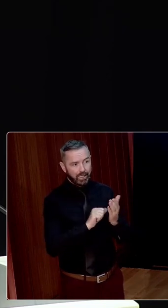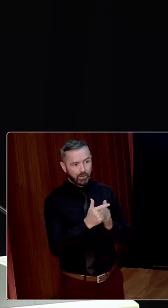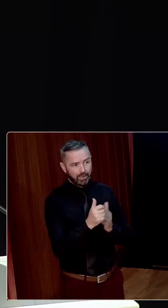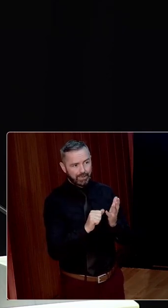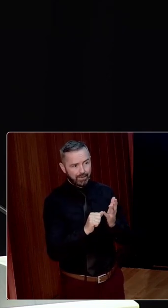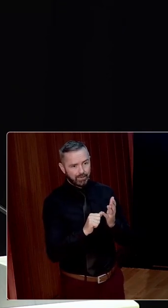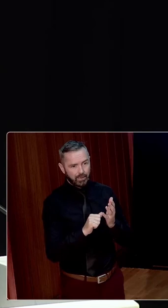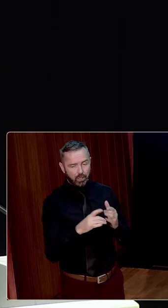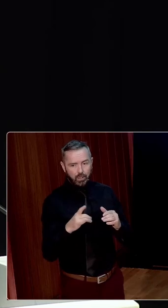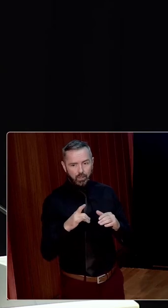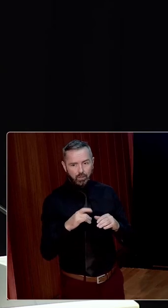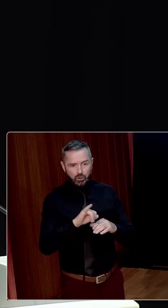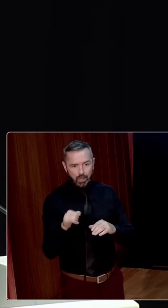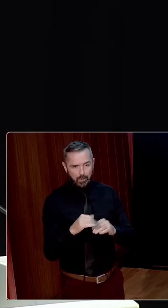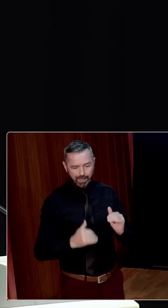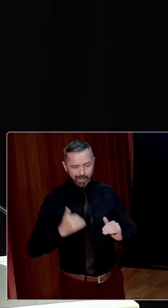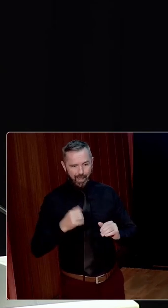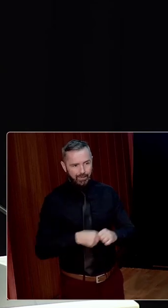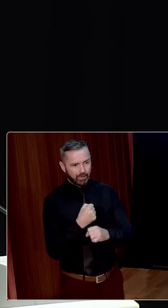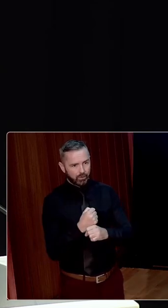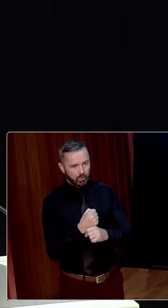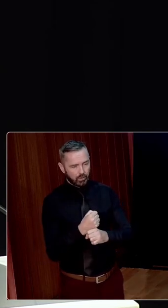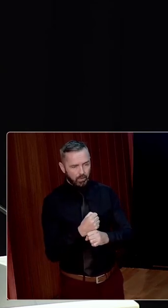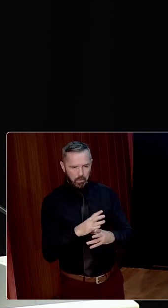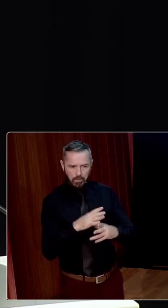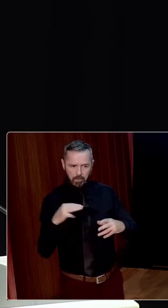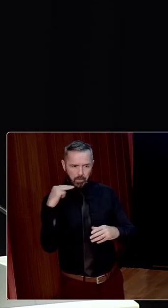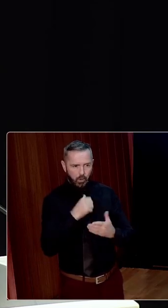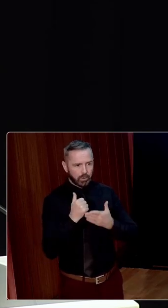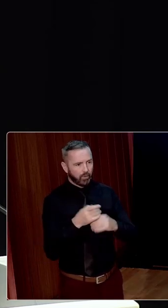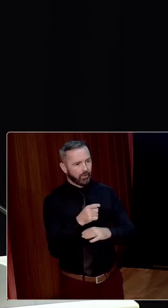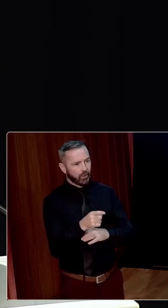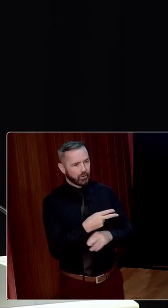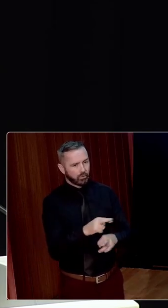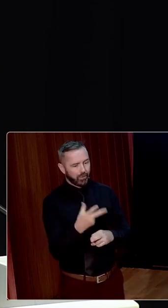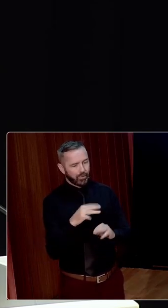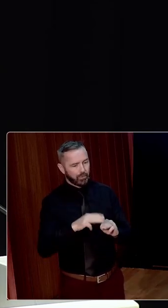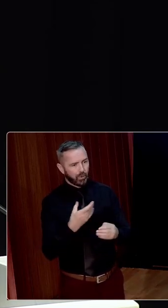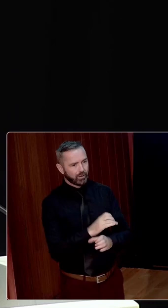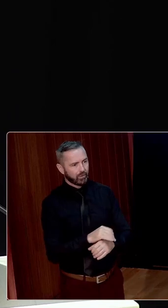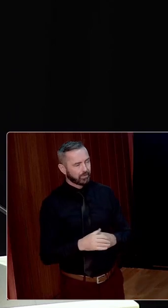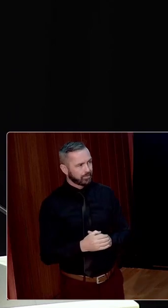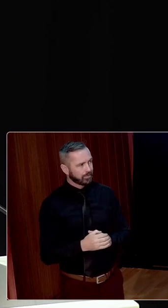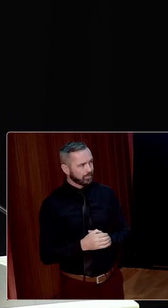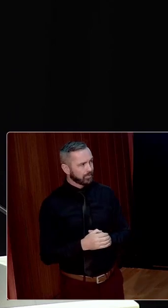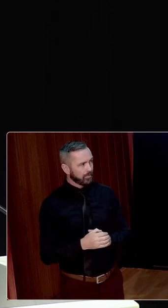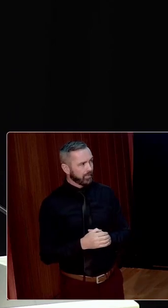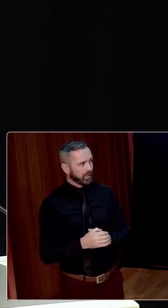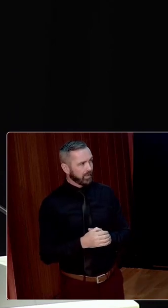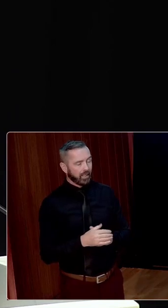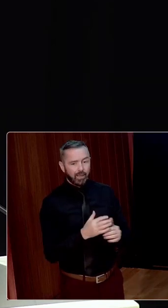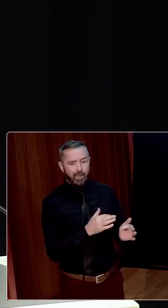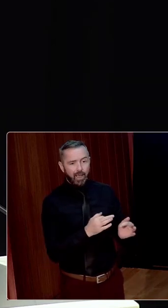to her as she attempted to raise three other children. While Catherine had managed to work prior to the death of her eldest son in a local laundry,